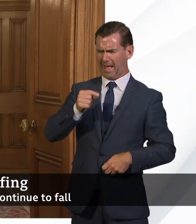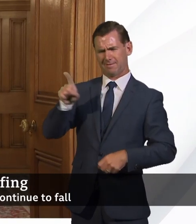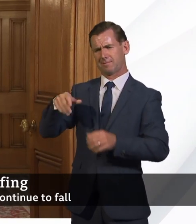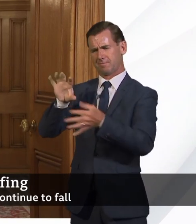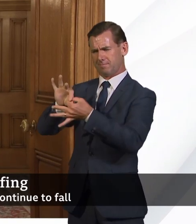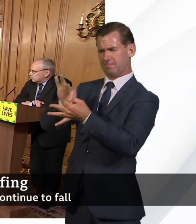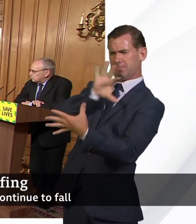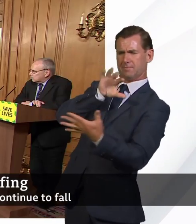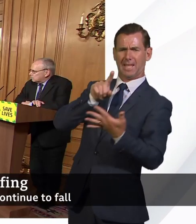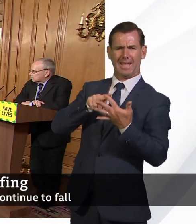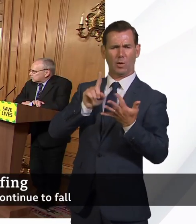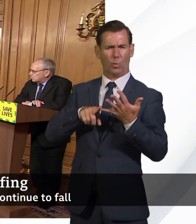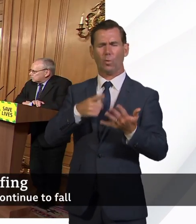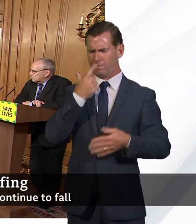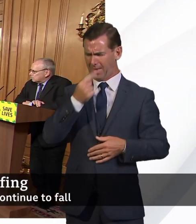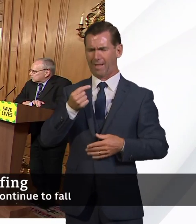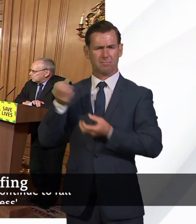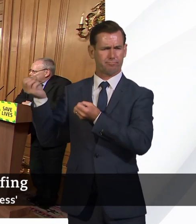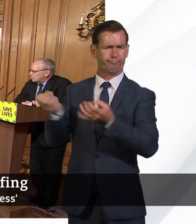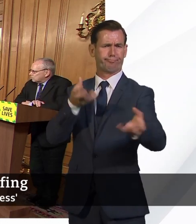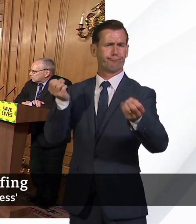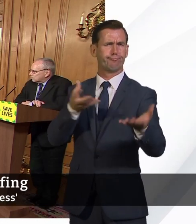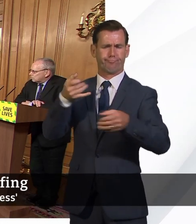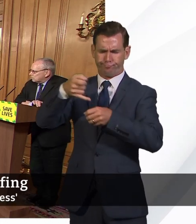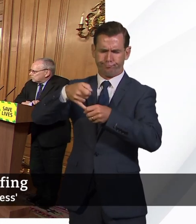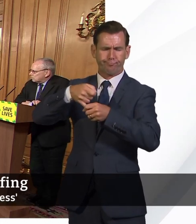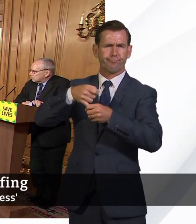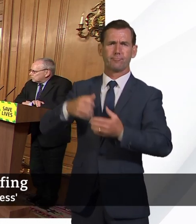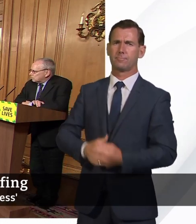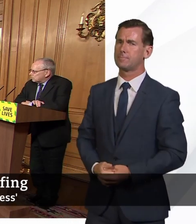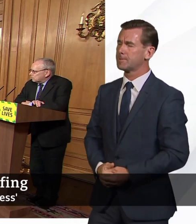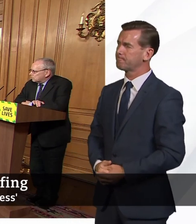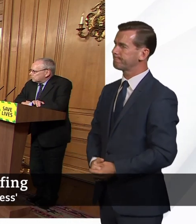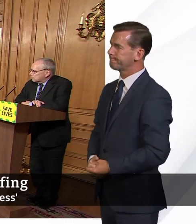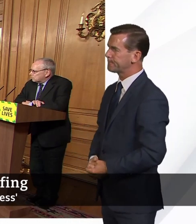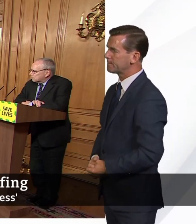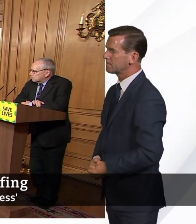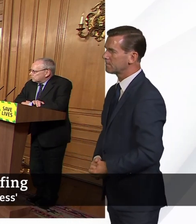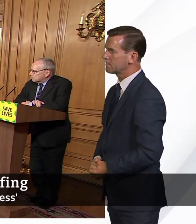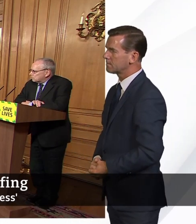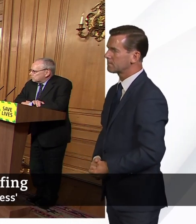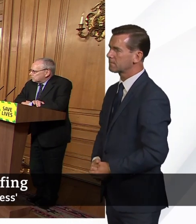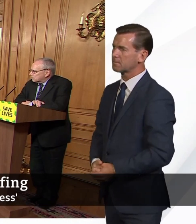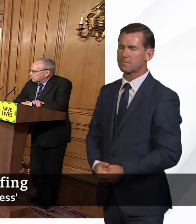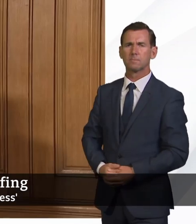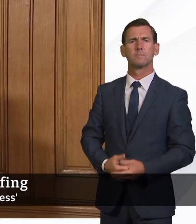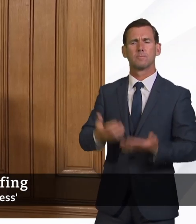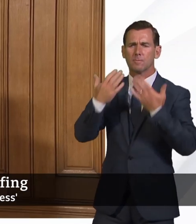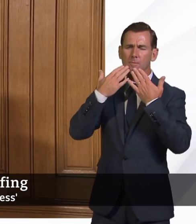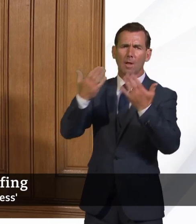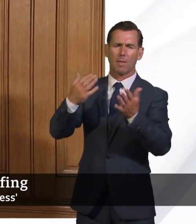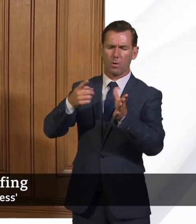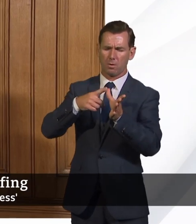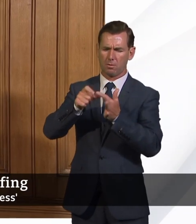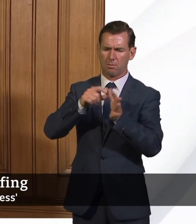the transition period. Stephen? Yes, so thank you very much, Adam. So of course, medicine supply is very critical for the NHS and for all our